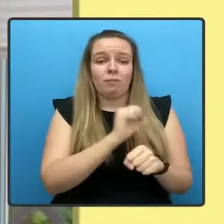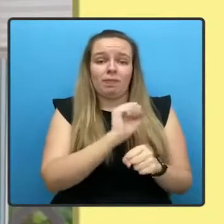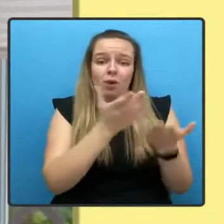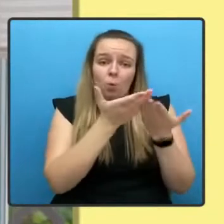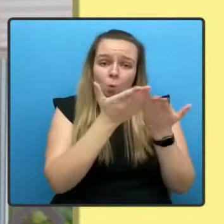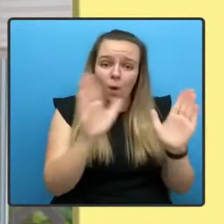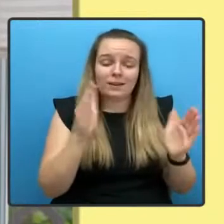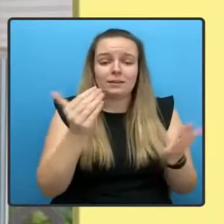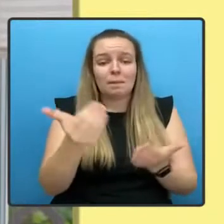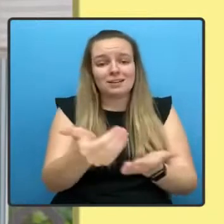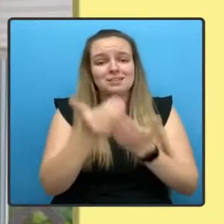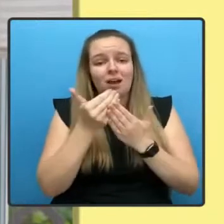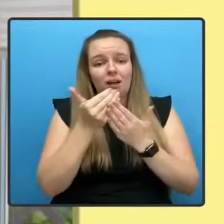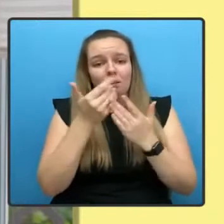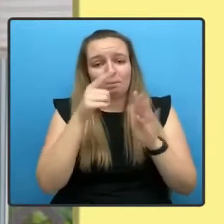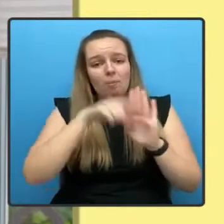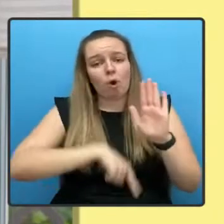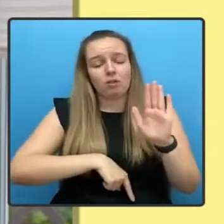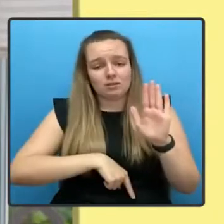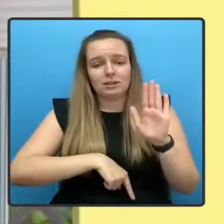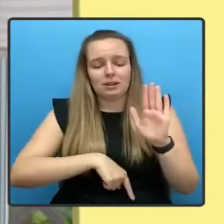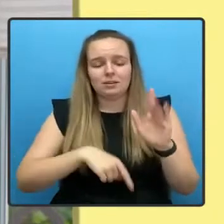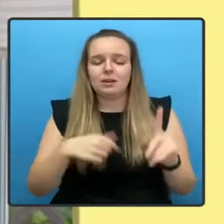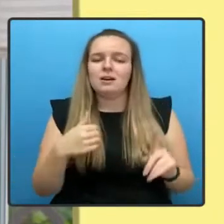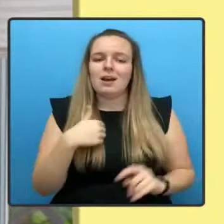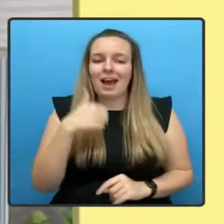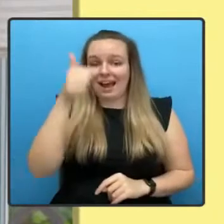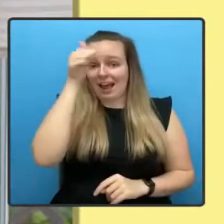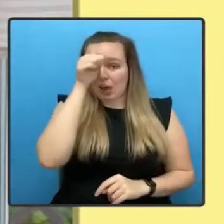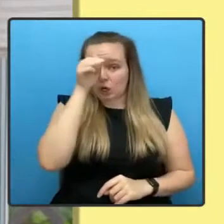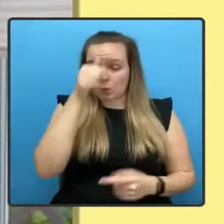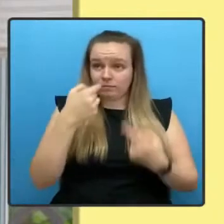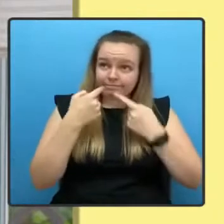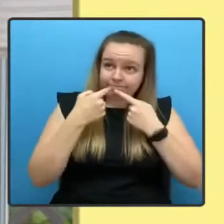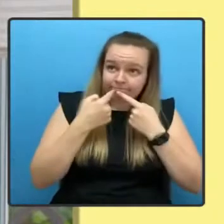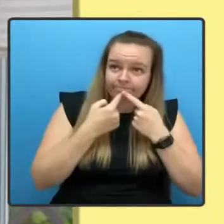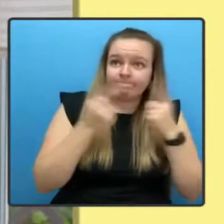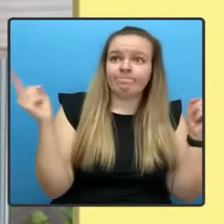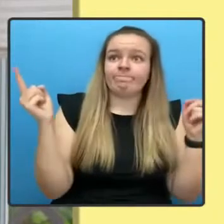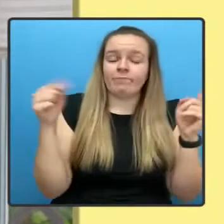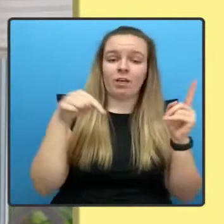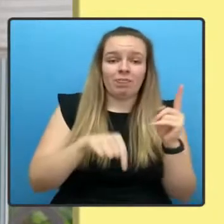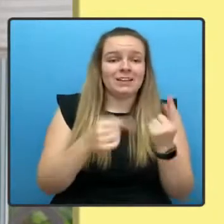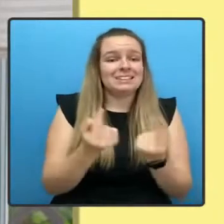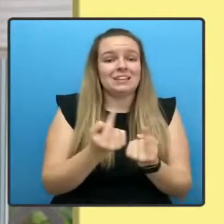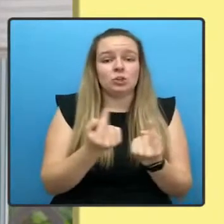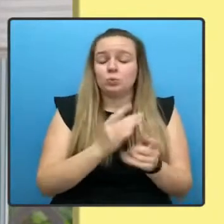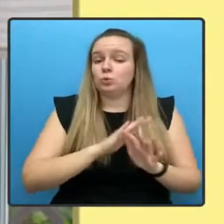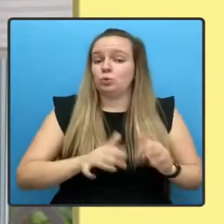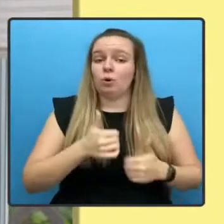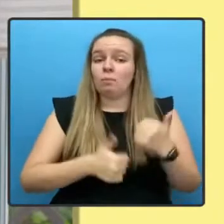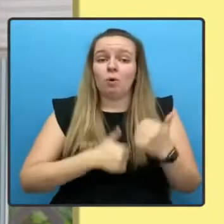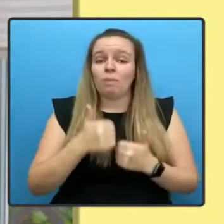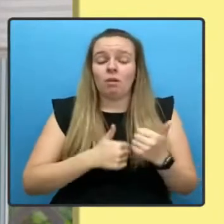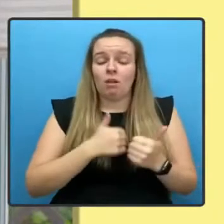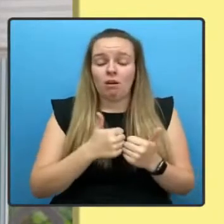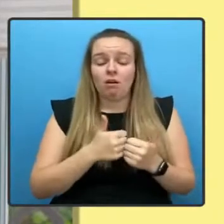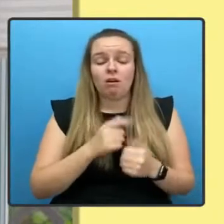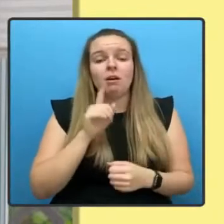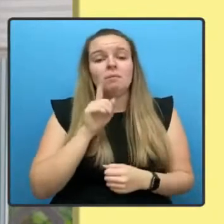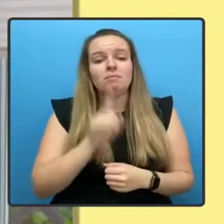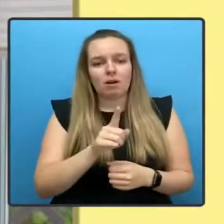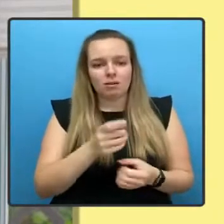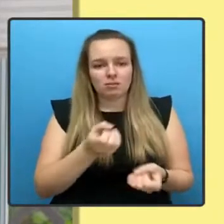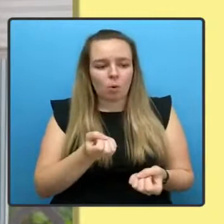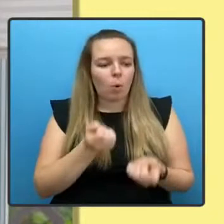Now, I know that speaking out about this issue is not always popular. But offering asylum to those in